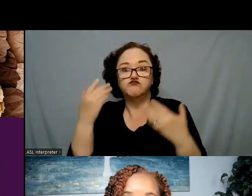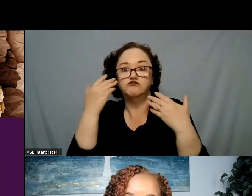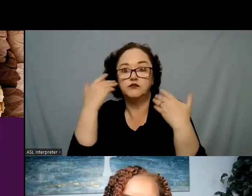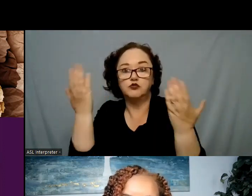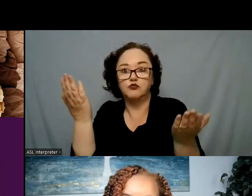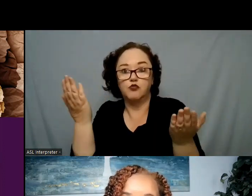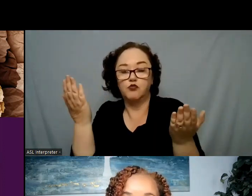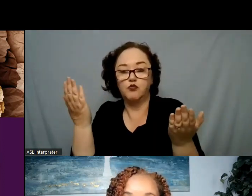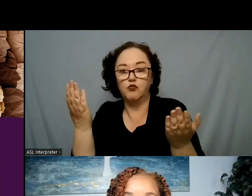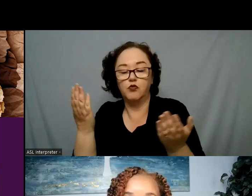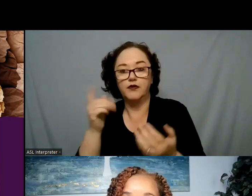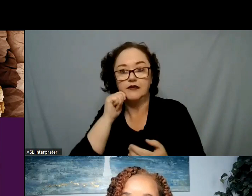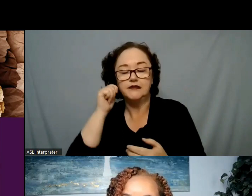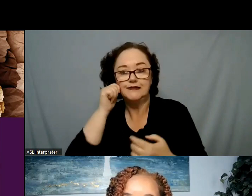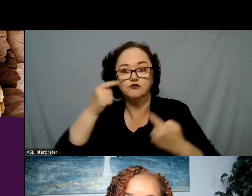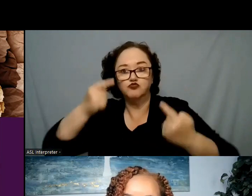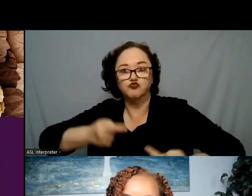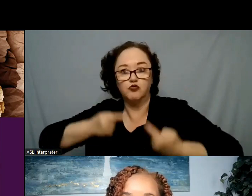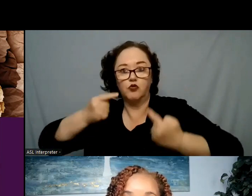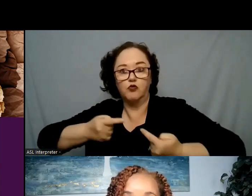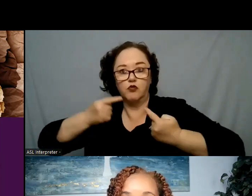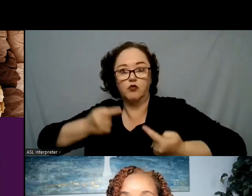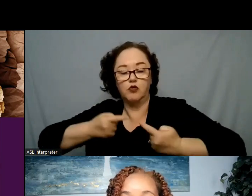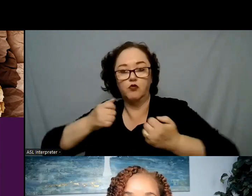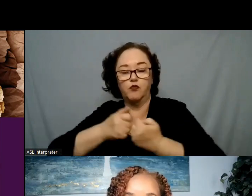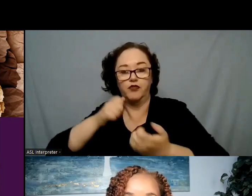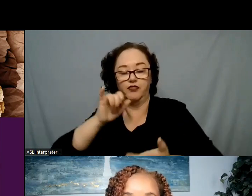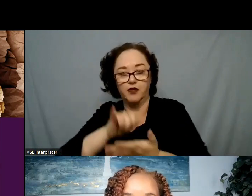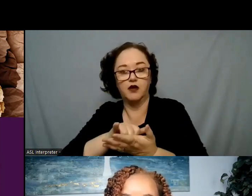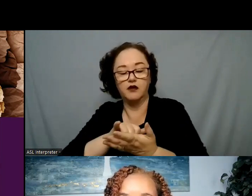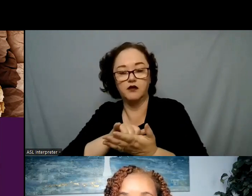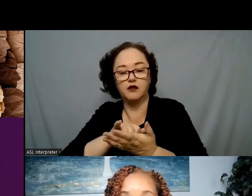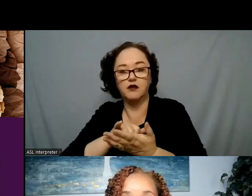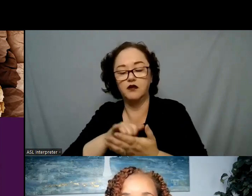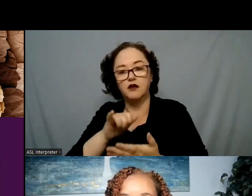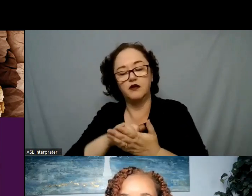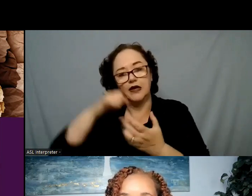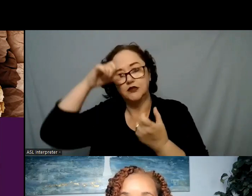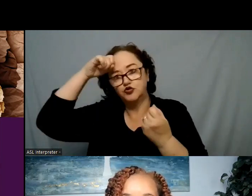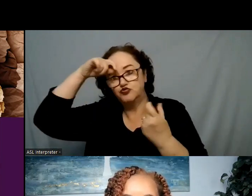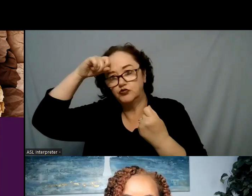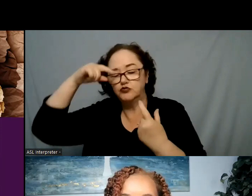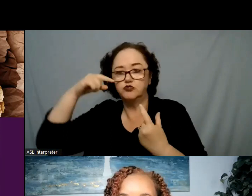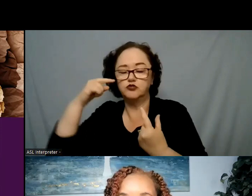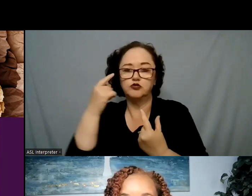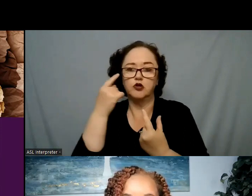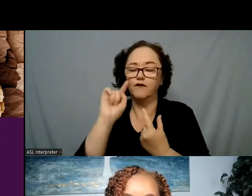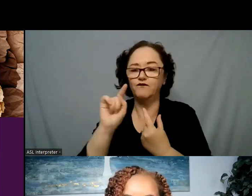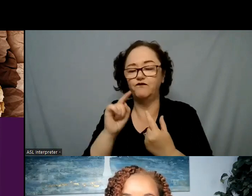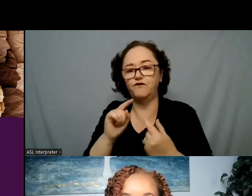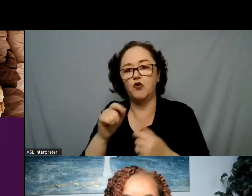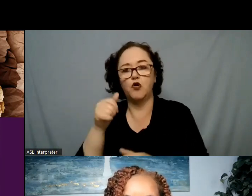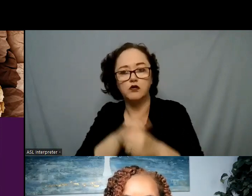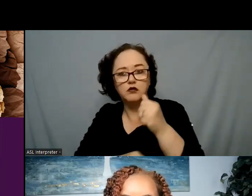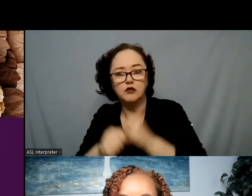teen was struggling with. And this was a major trigger for thoughts of self-harm and other major negative